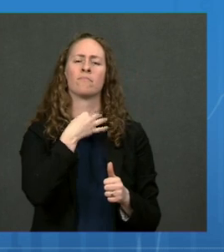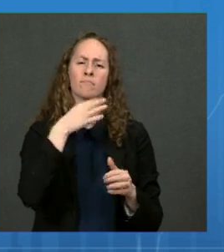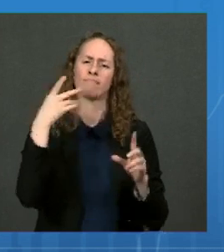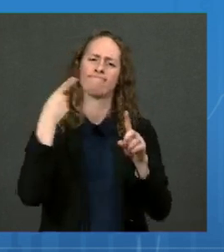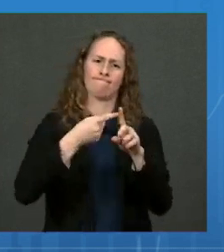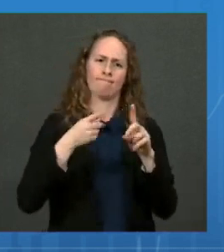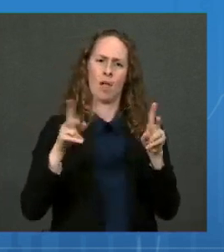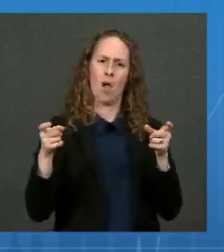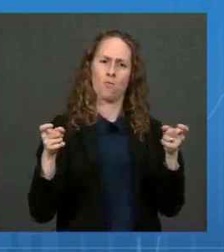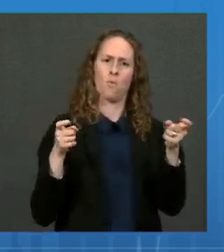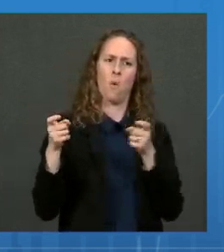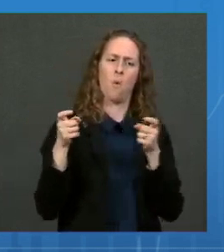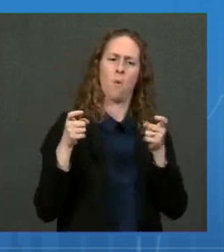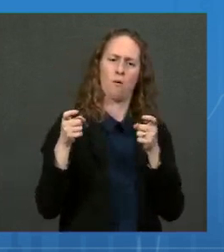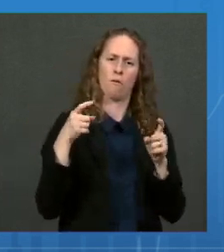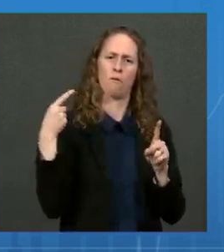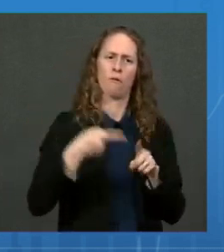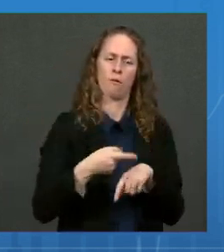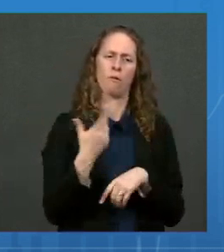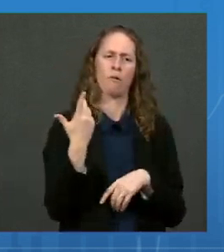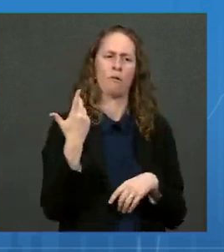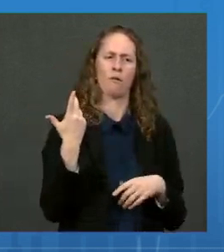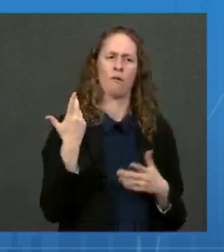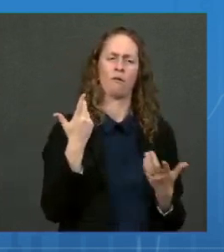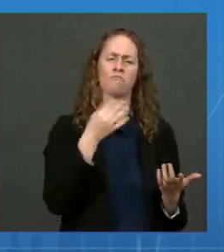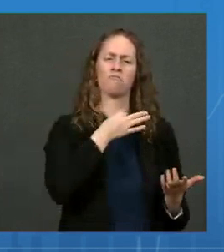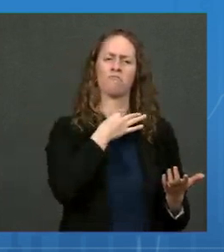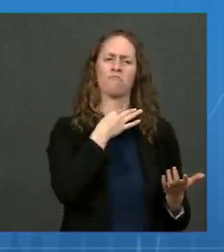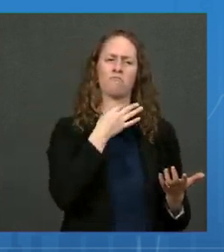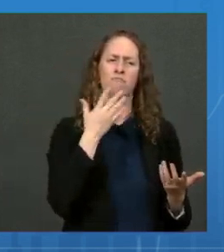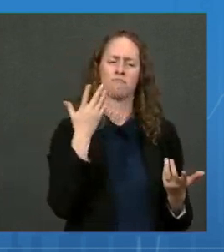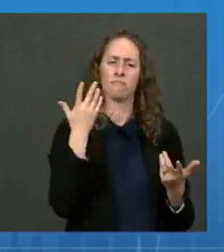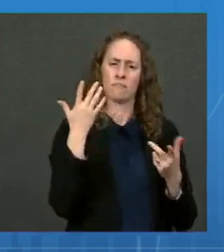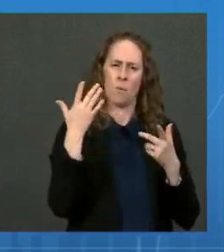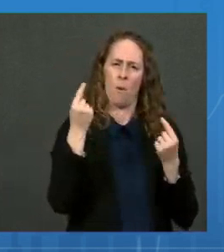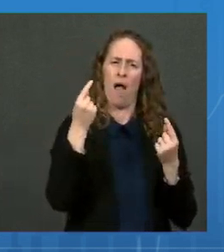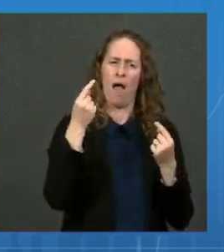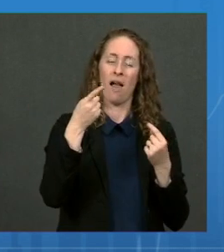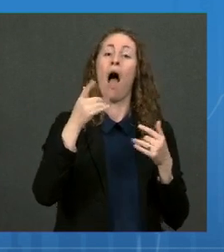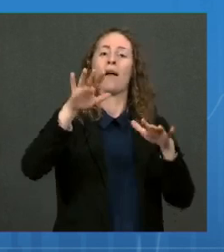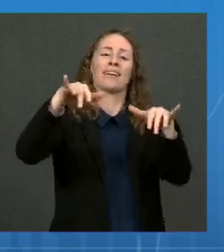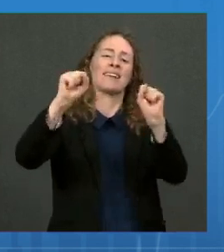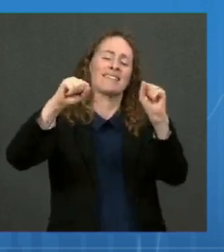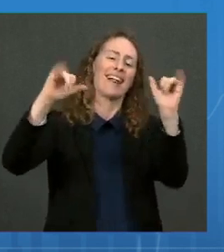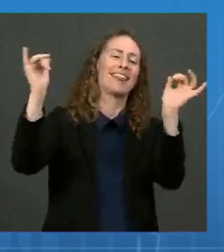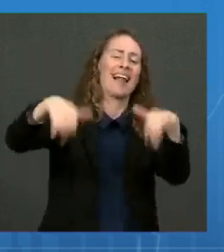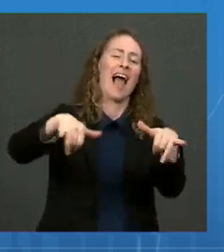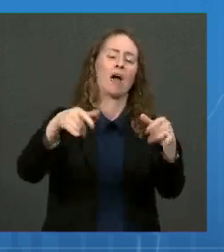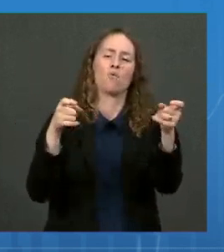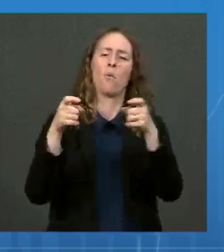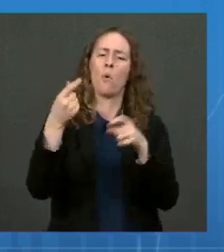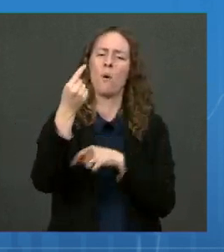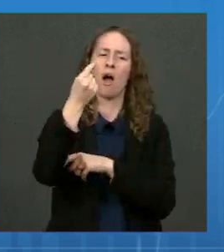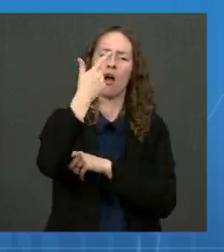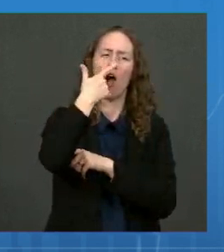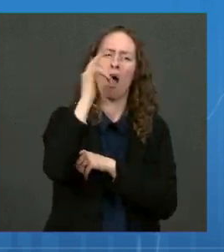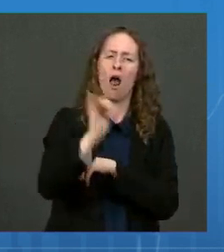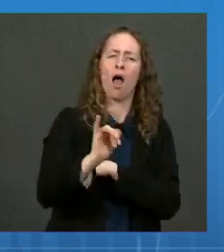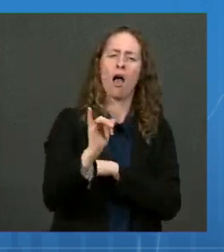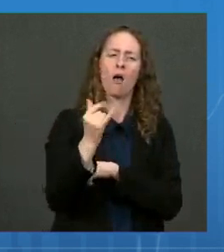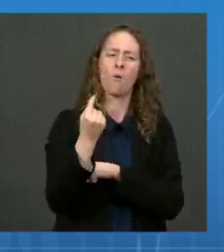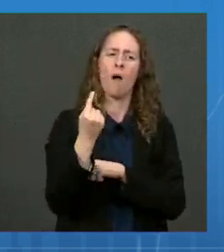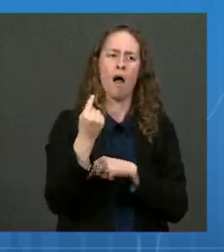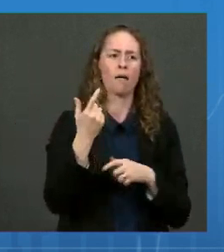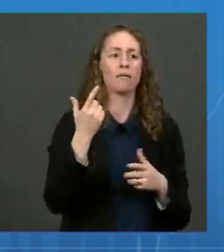threshold that would actually mean that COVID is under control? I think in the past, you've said maybe 10,000 cases per day, which might